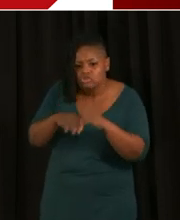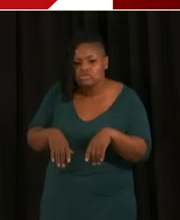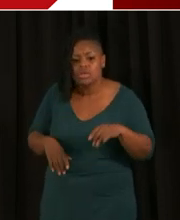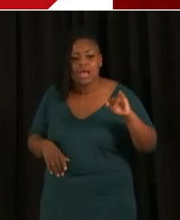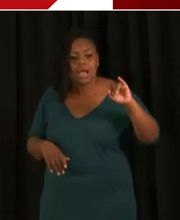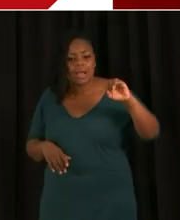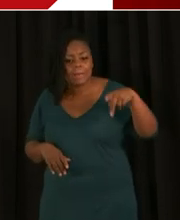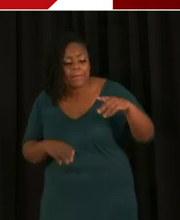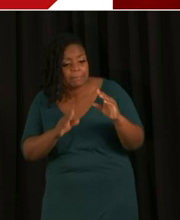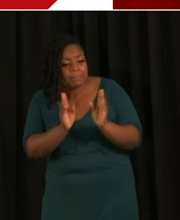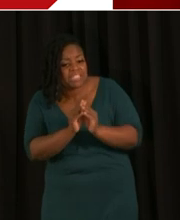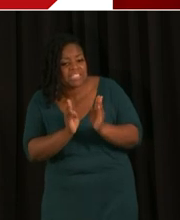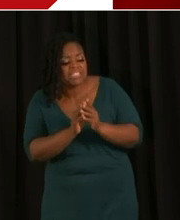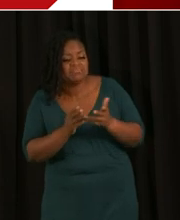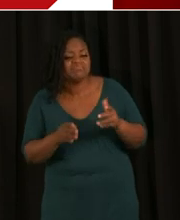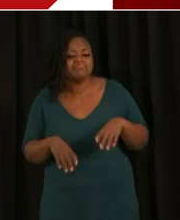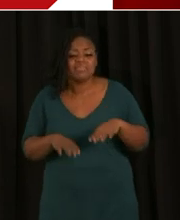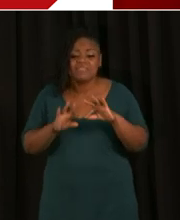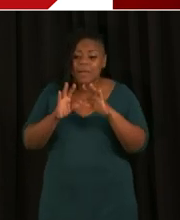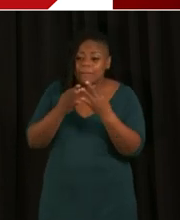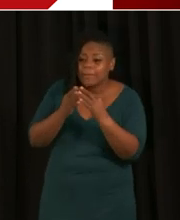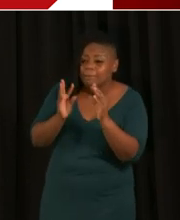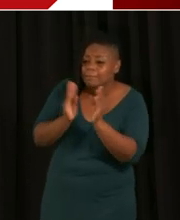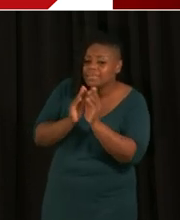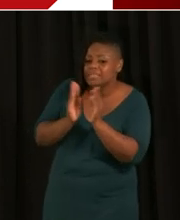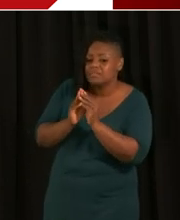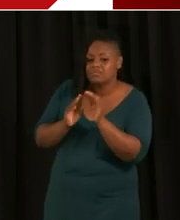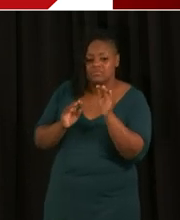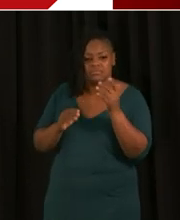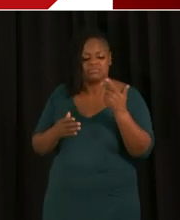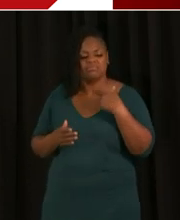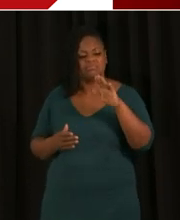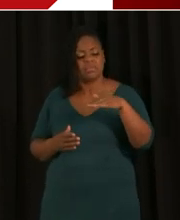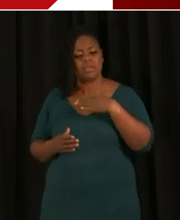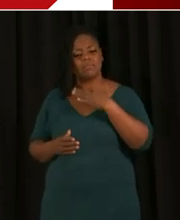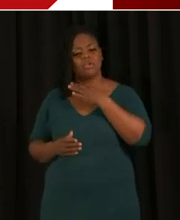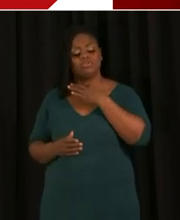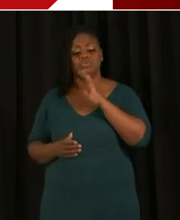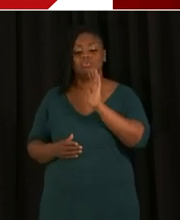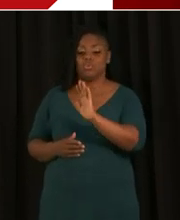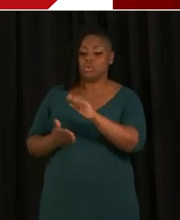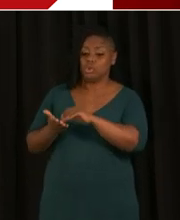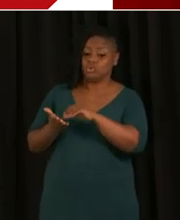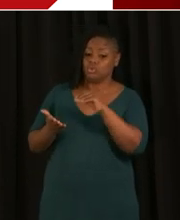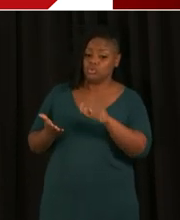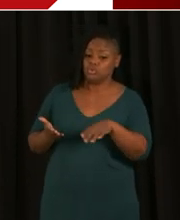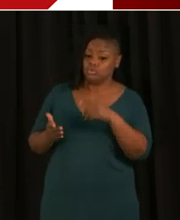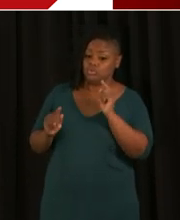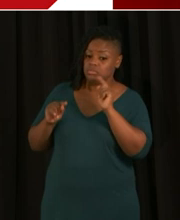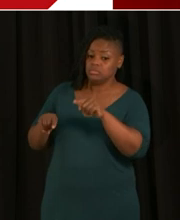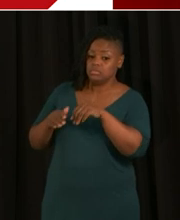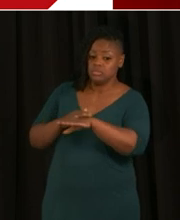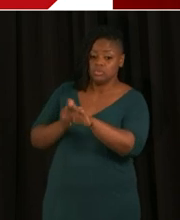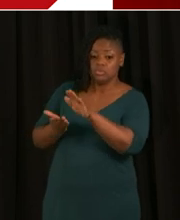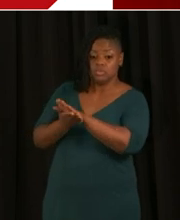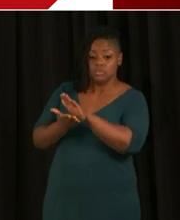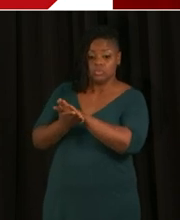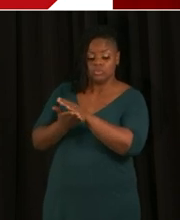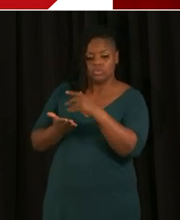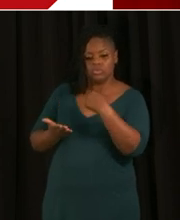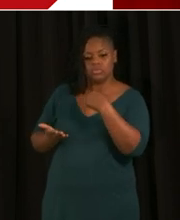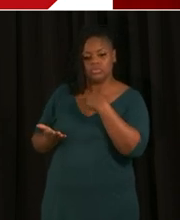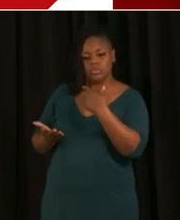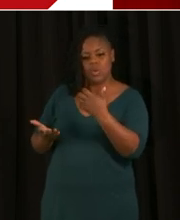So again, we'd love to learn more about where your child is attending school so we can have the principal and the team follow up with you. In